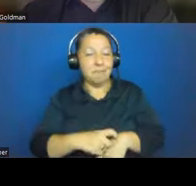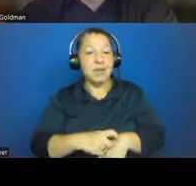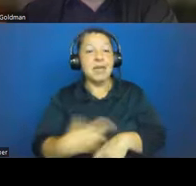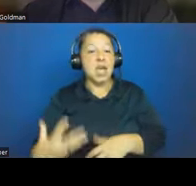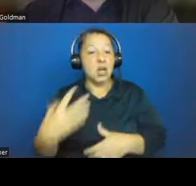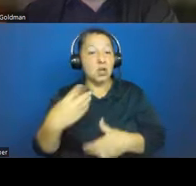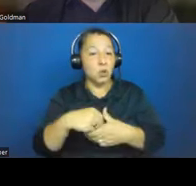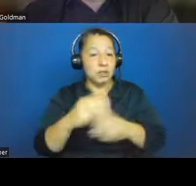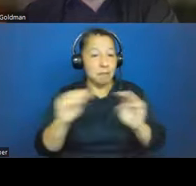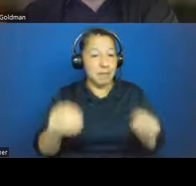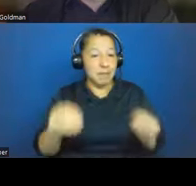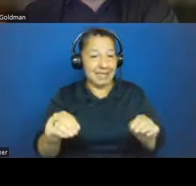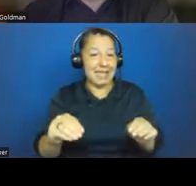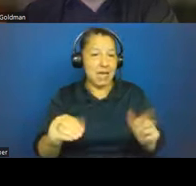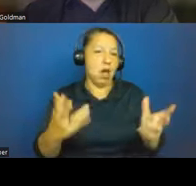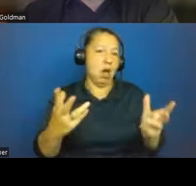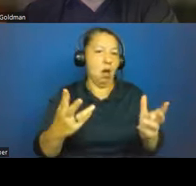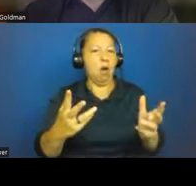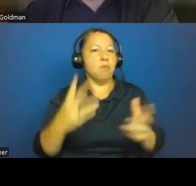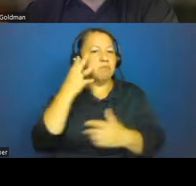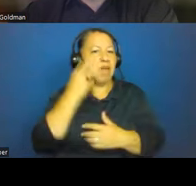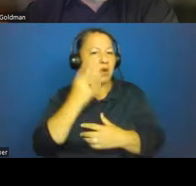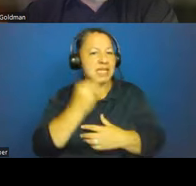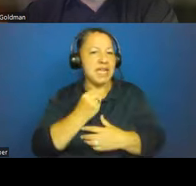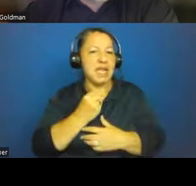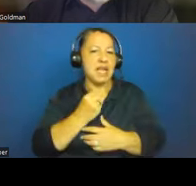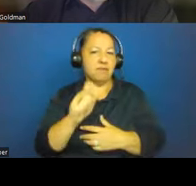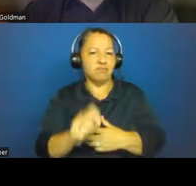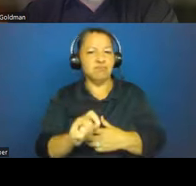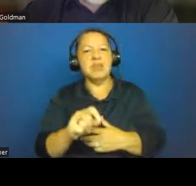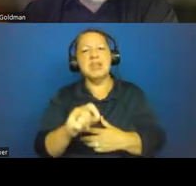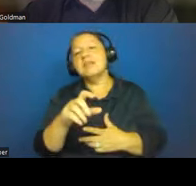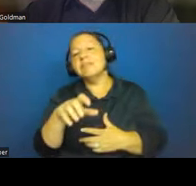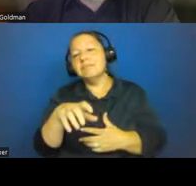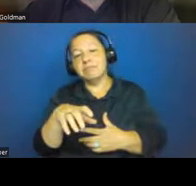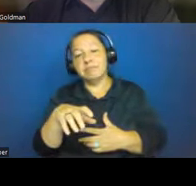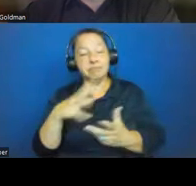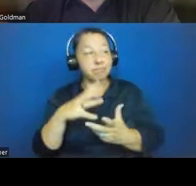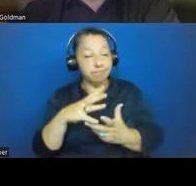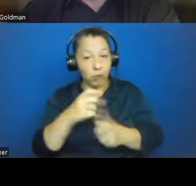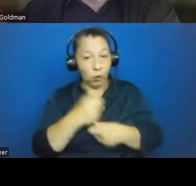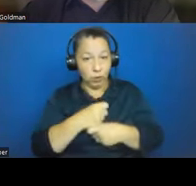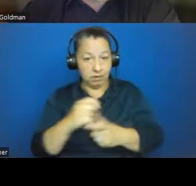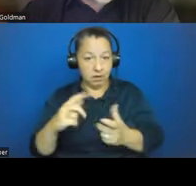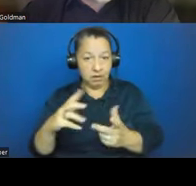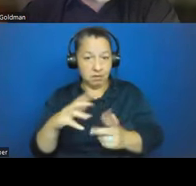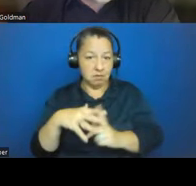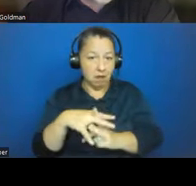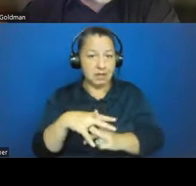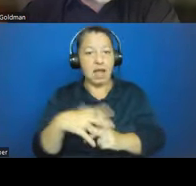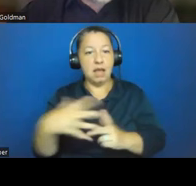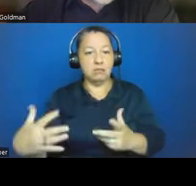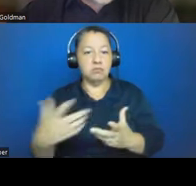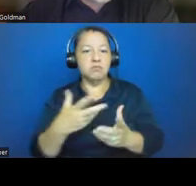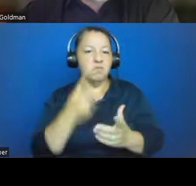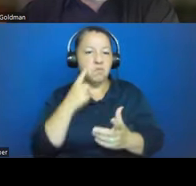colon, Contextualizing Collections Through Collaboration. And she'll also be giving an Archaeology of Bridge talks the